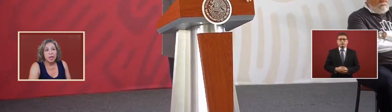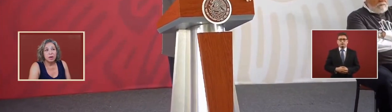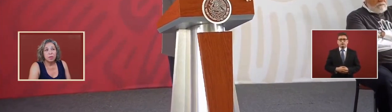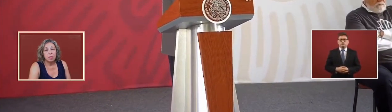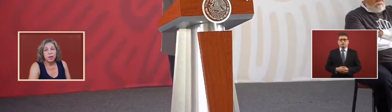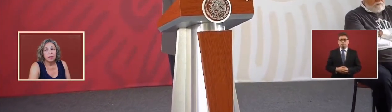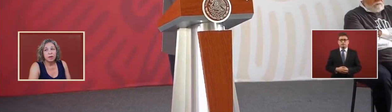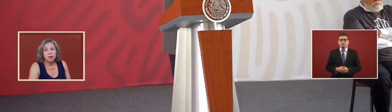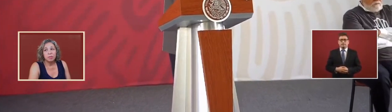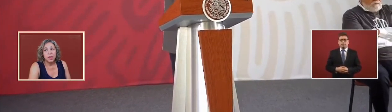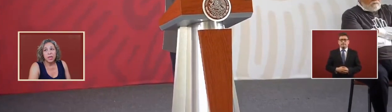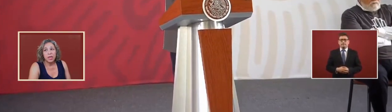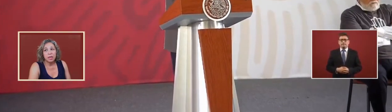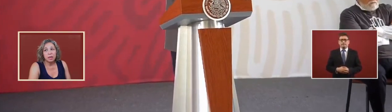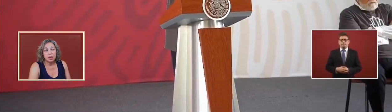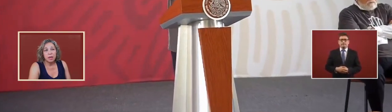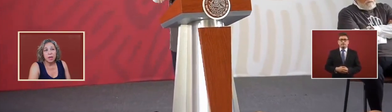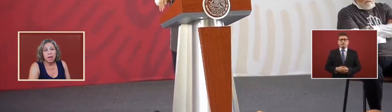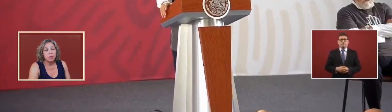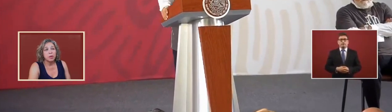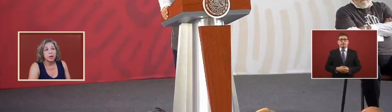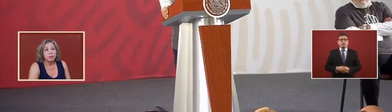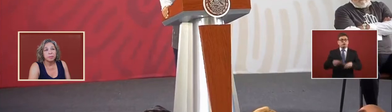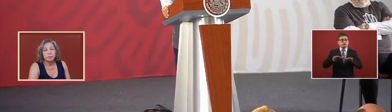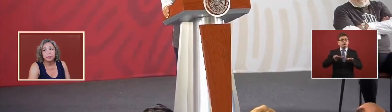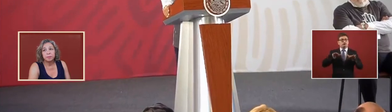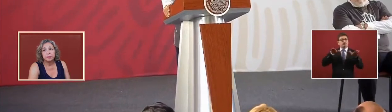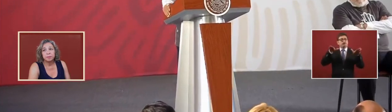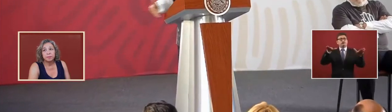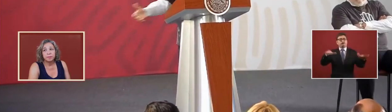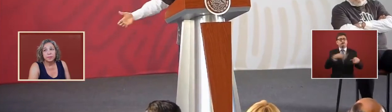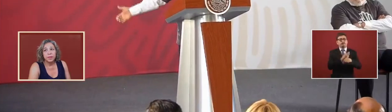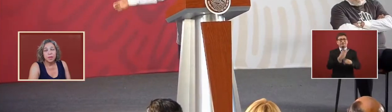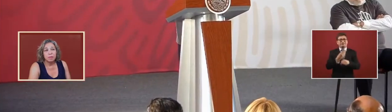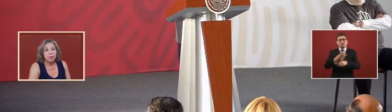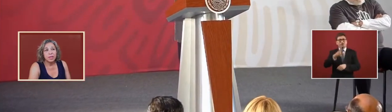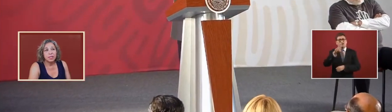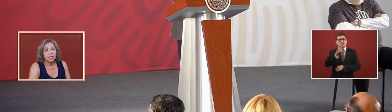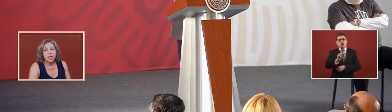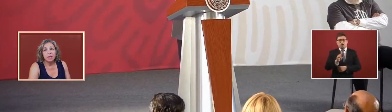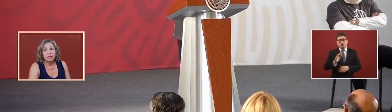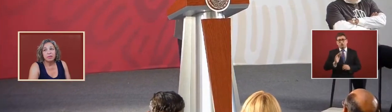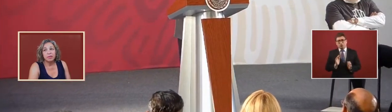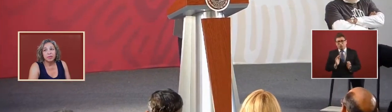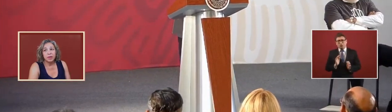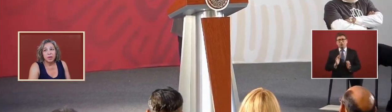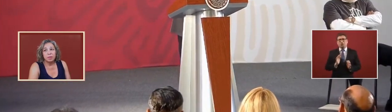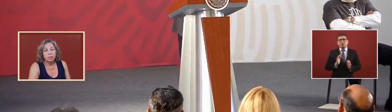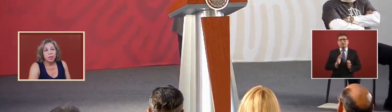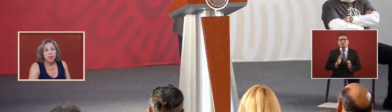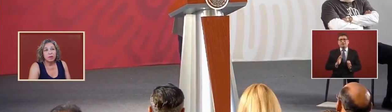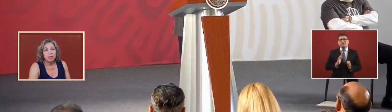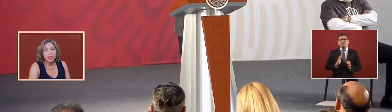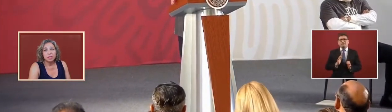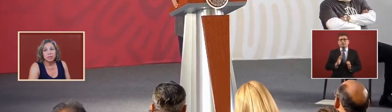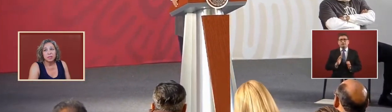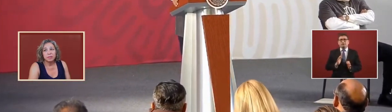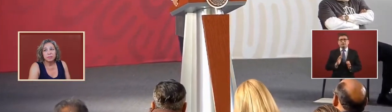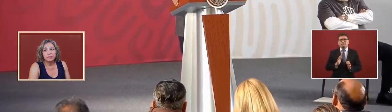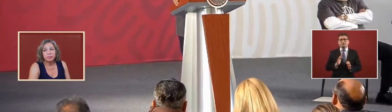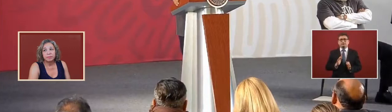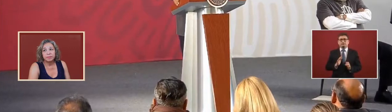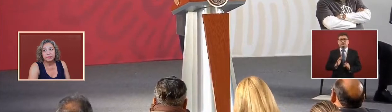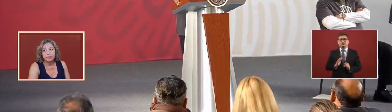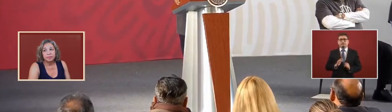they don't want there to be an airport but instead of putting all these